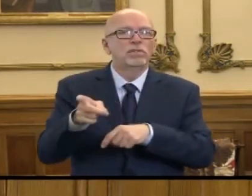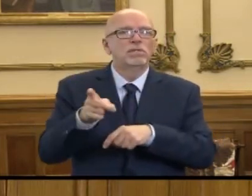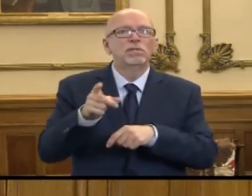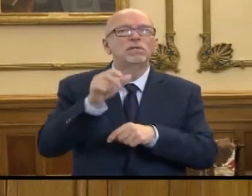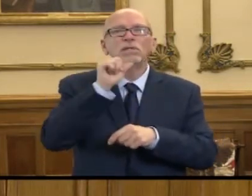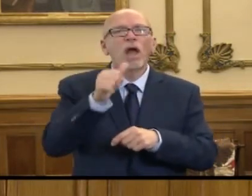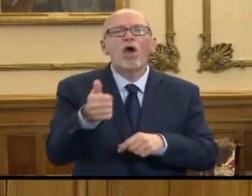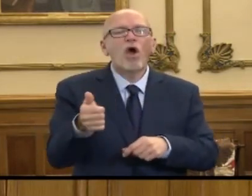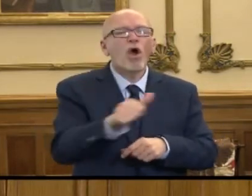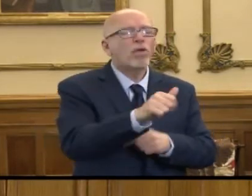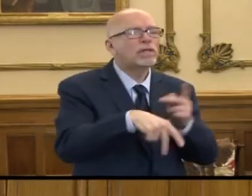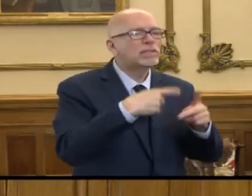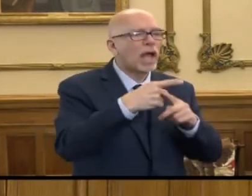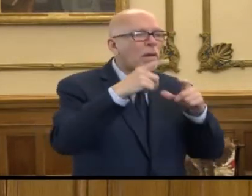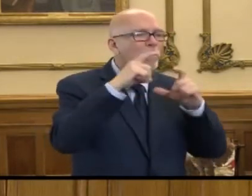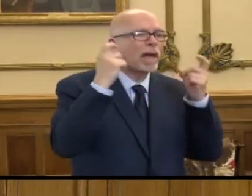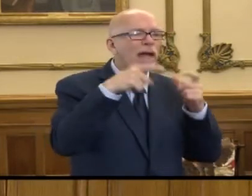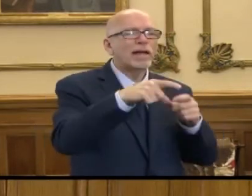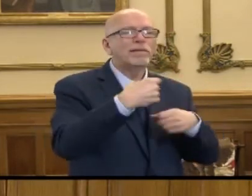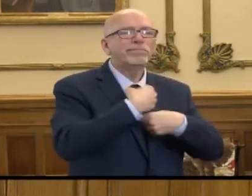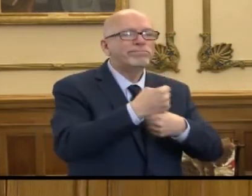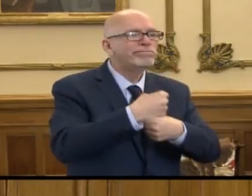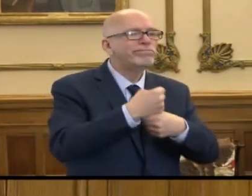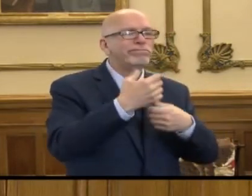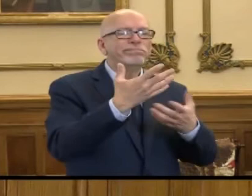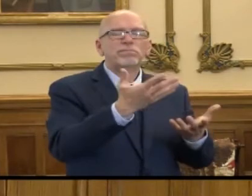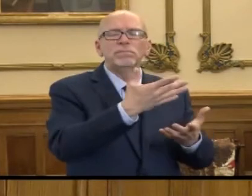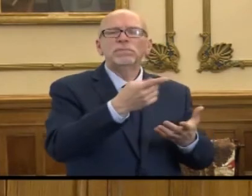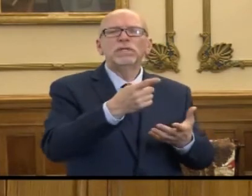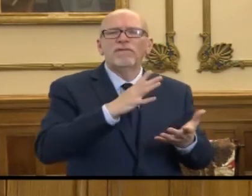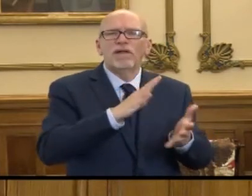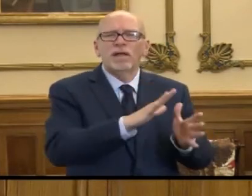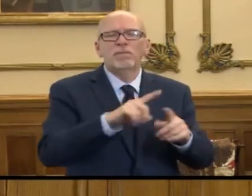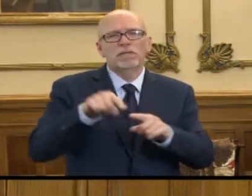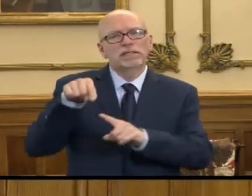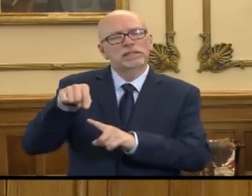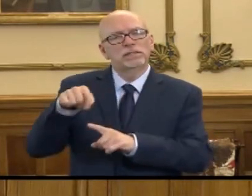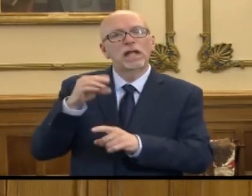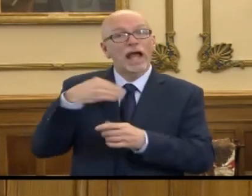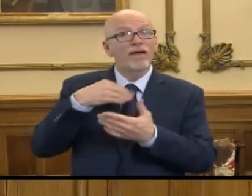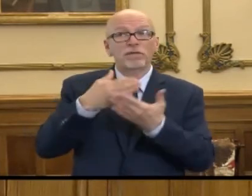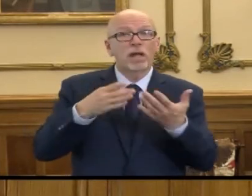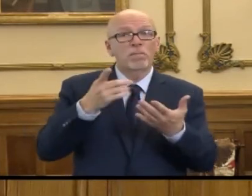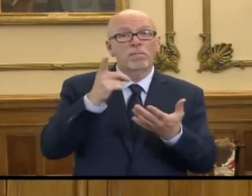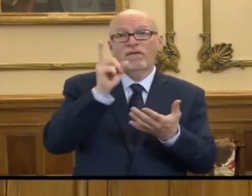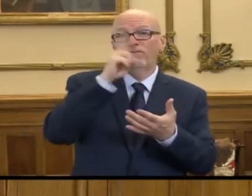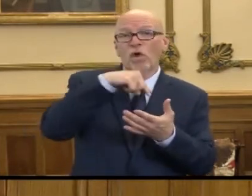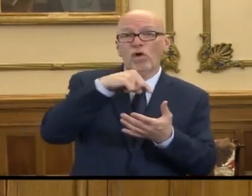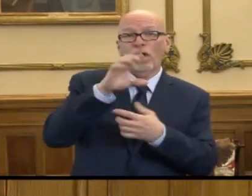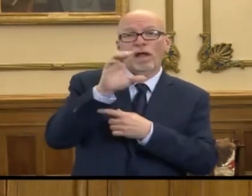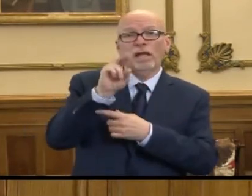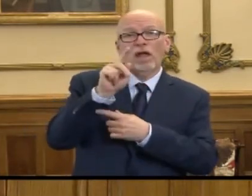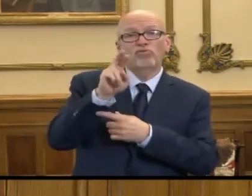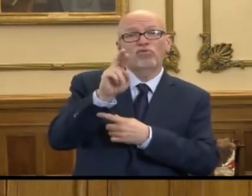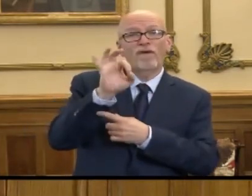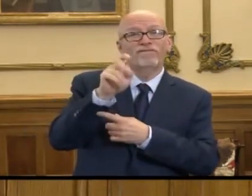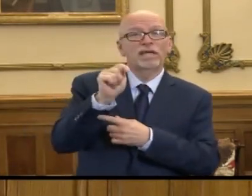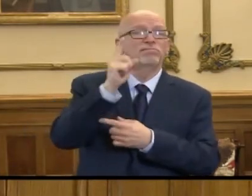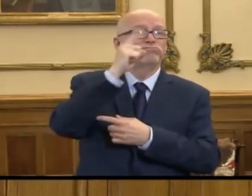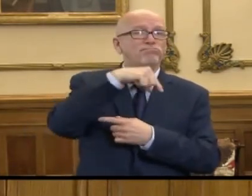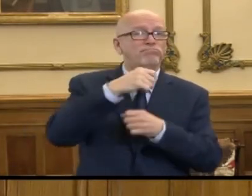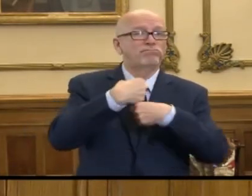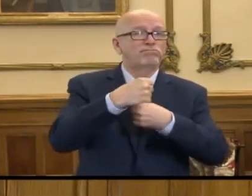all of the other types of masks that have been manufactured. There are also counterfeits of those different types of masks being